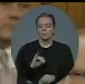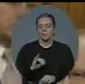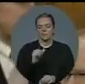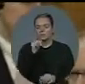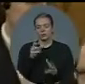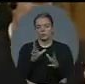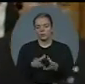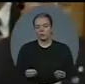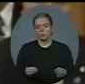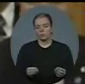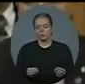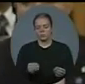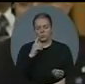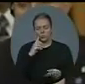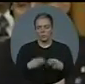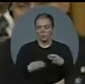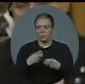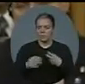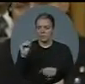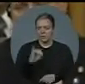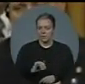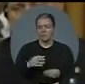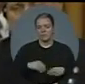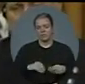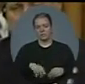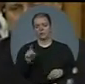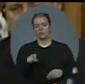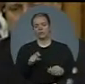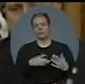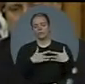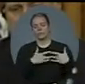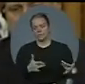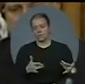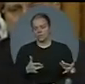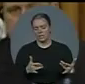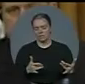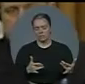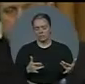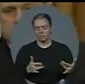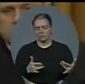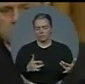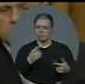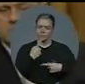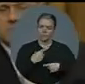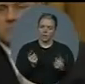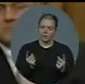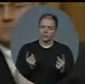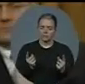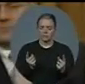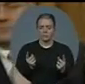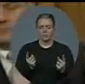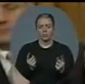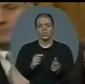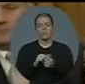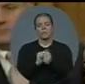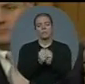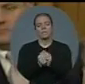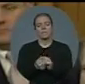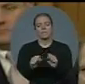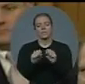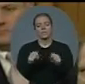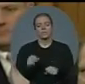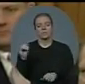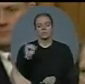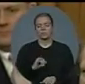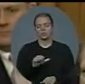that this so-called reform is a power grab so she gets to pick and choose who gets into the country, and